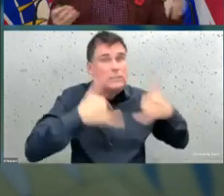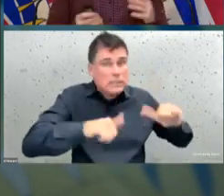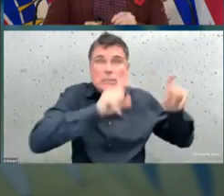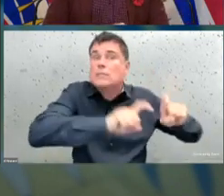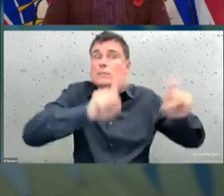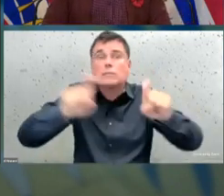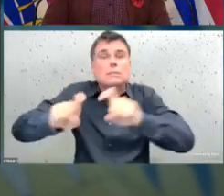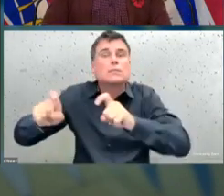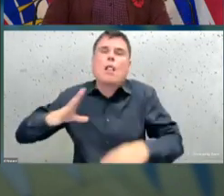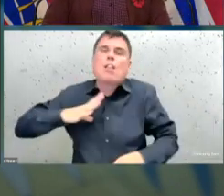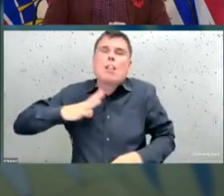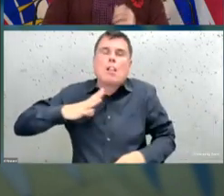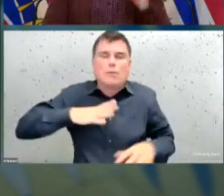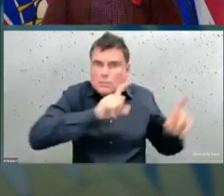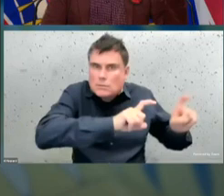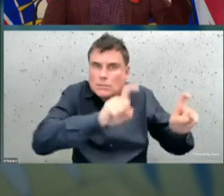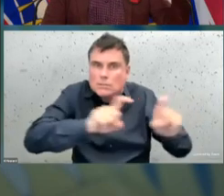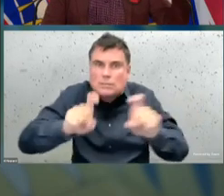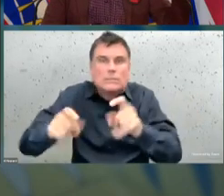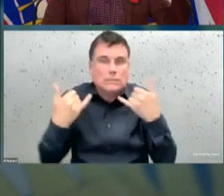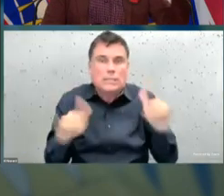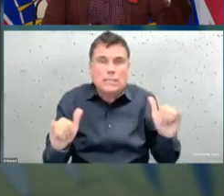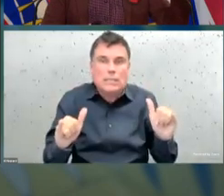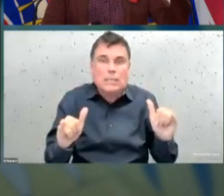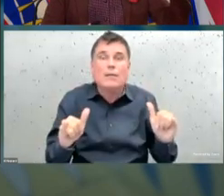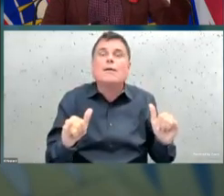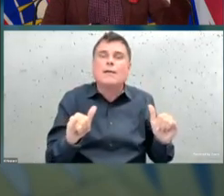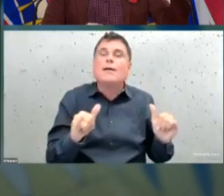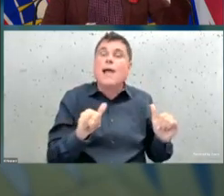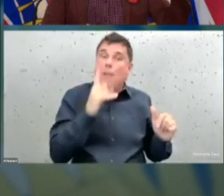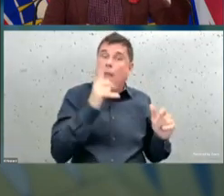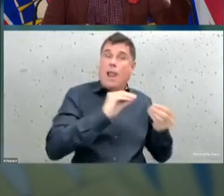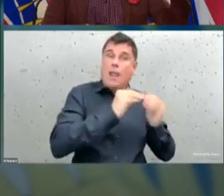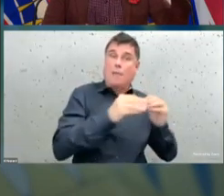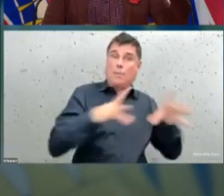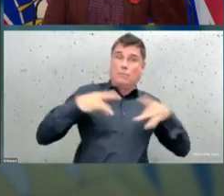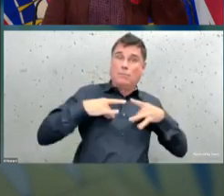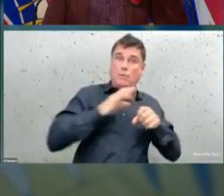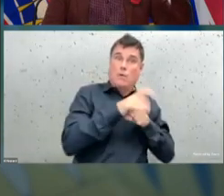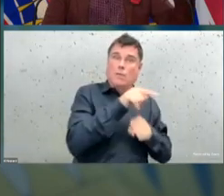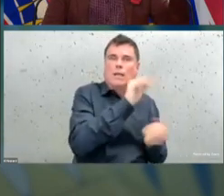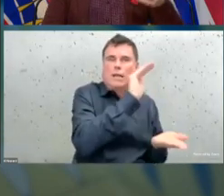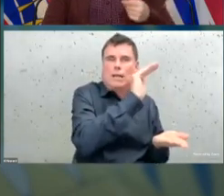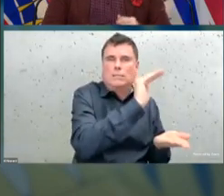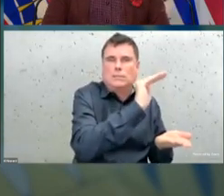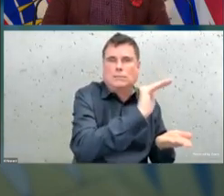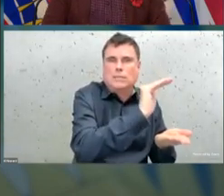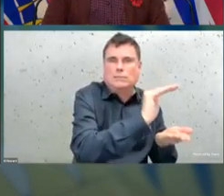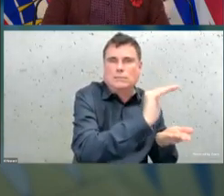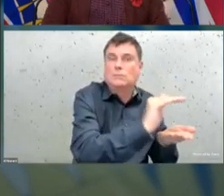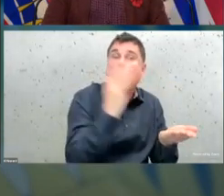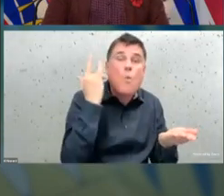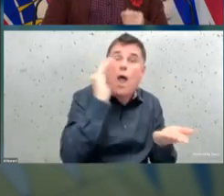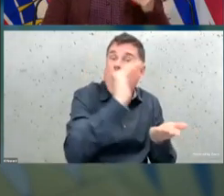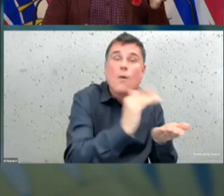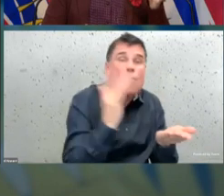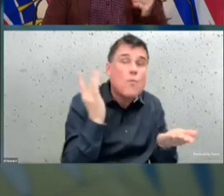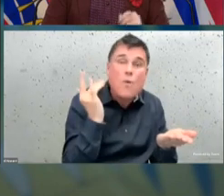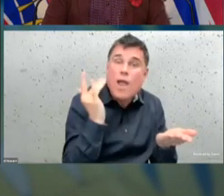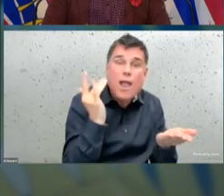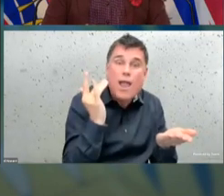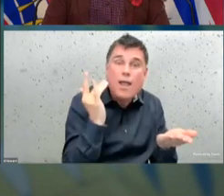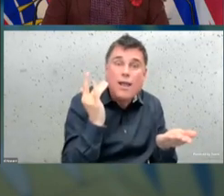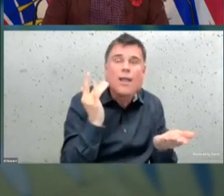to decreases in communities that is reflected in the rates that we're seeing in school-aged children, and